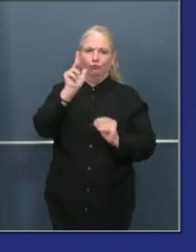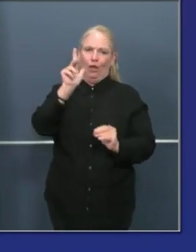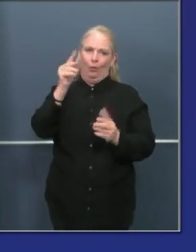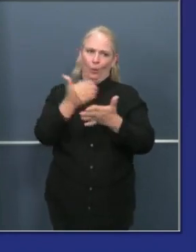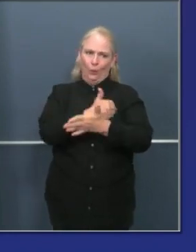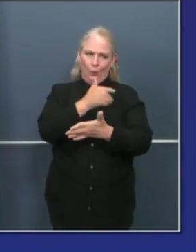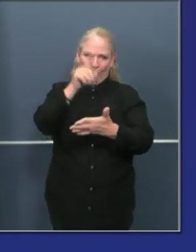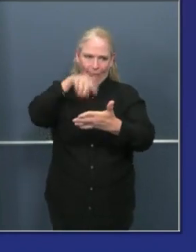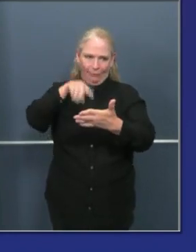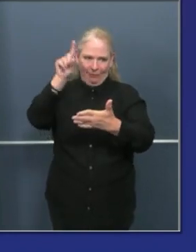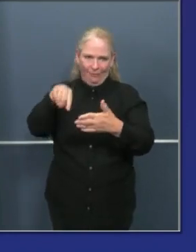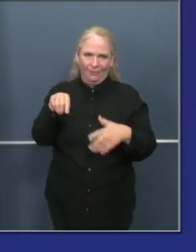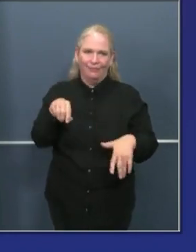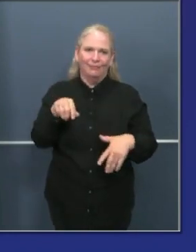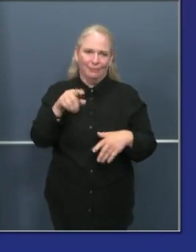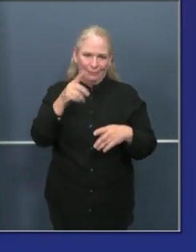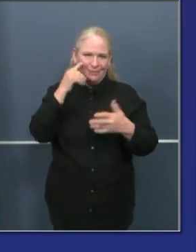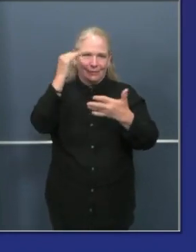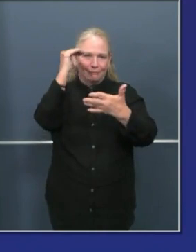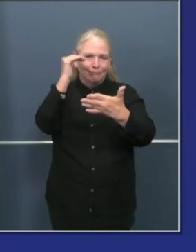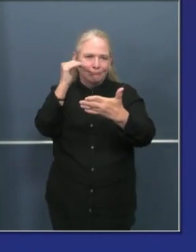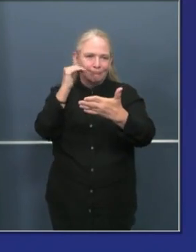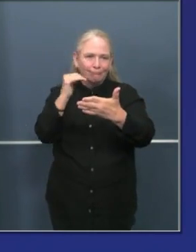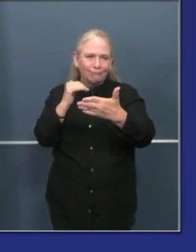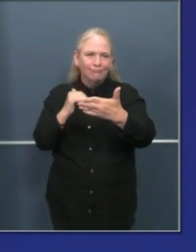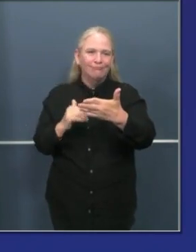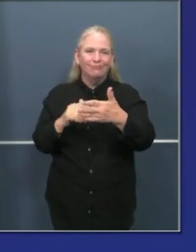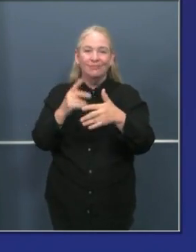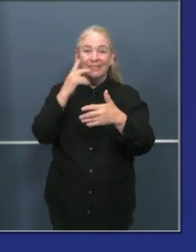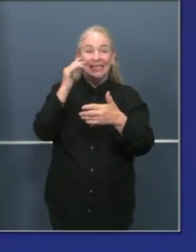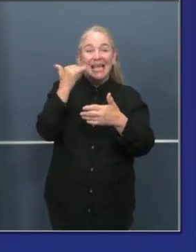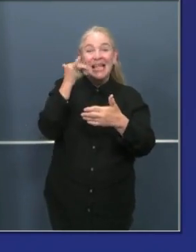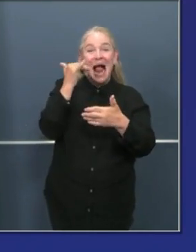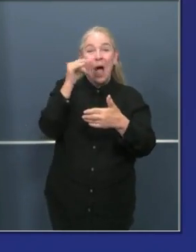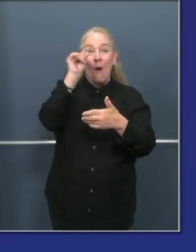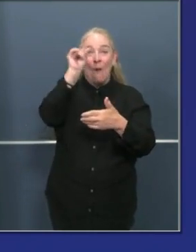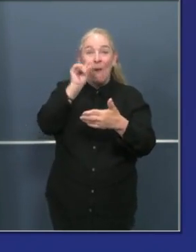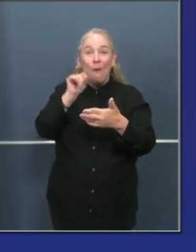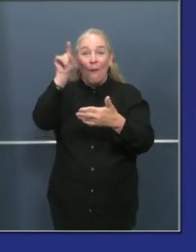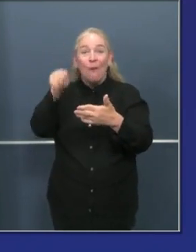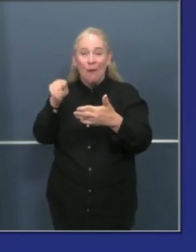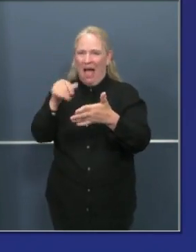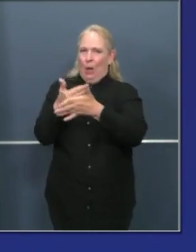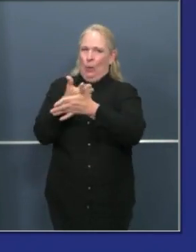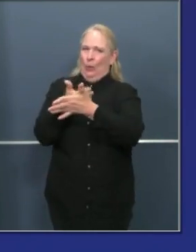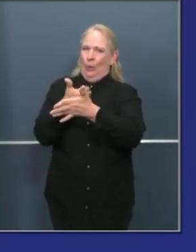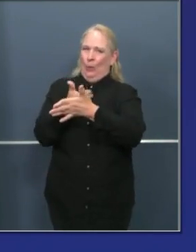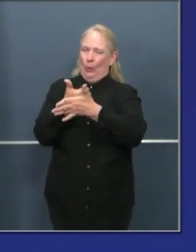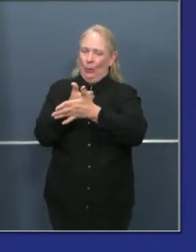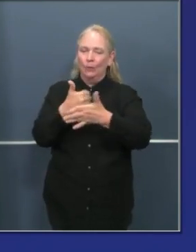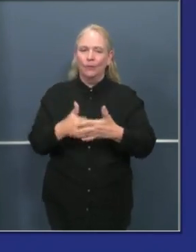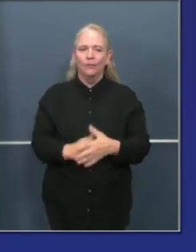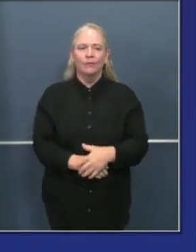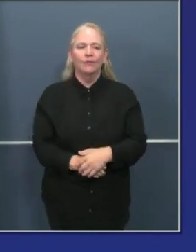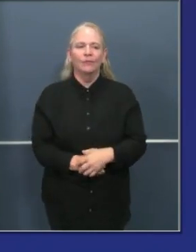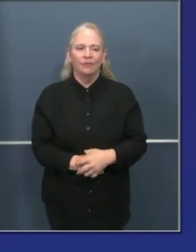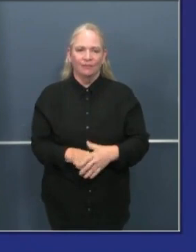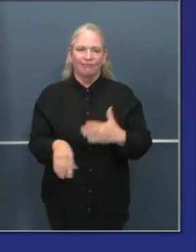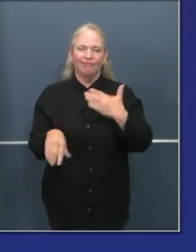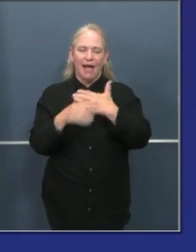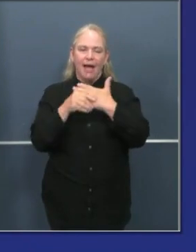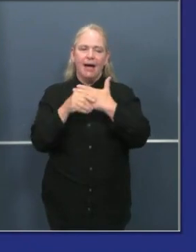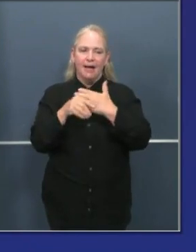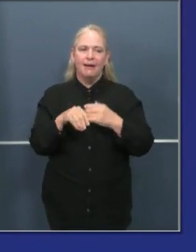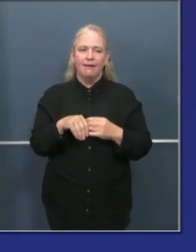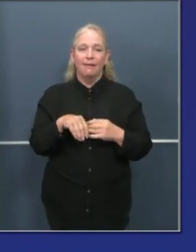Madera, Marin, Merced, Monterey, and San Diego that were added to our monitoring list. This is a list